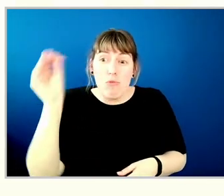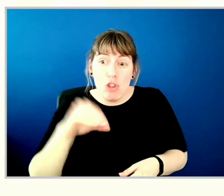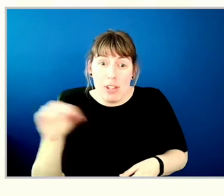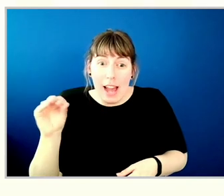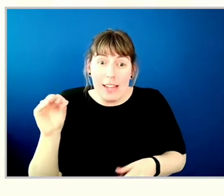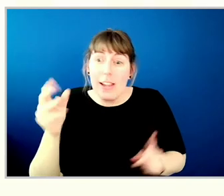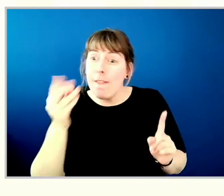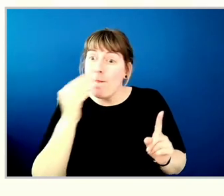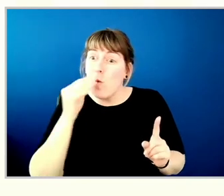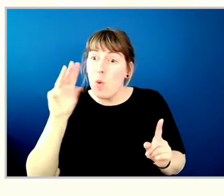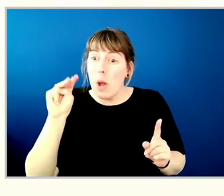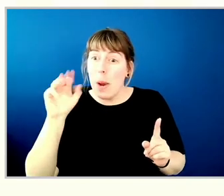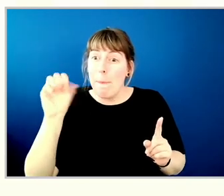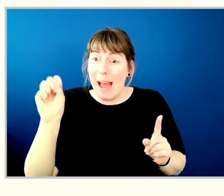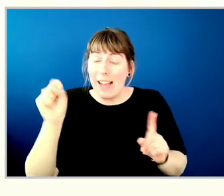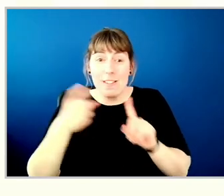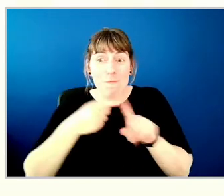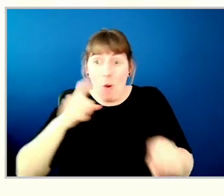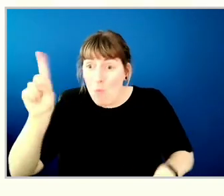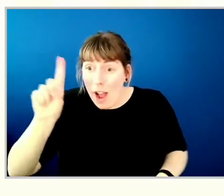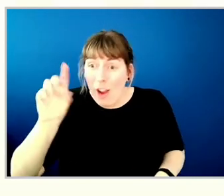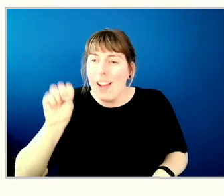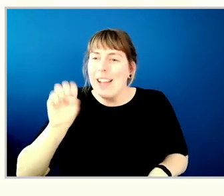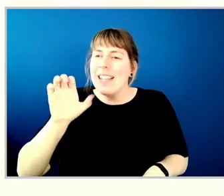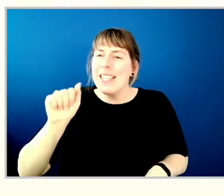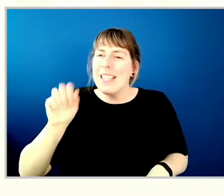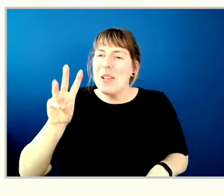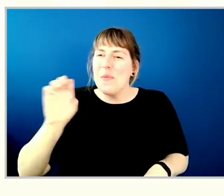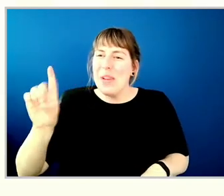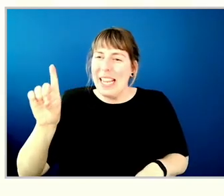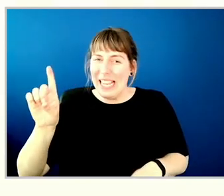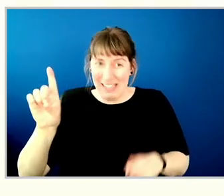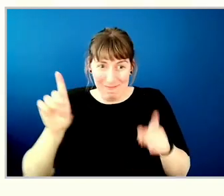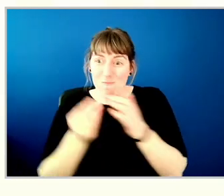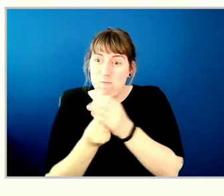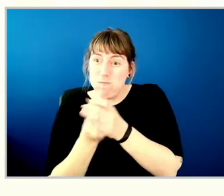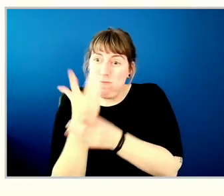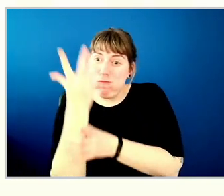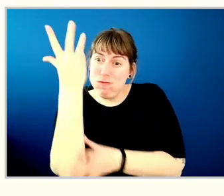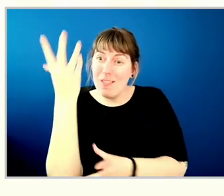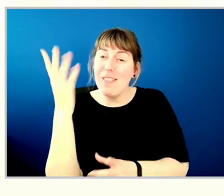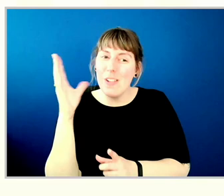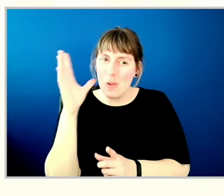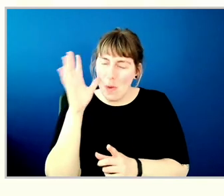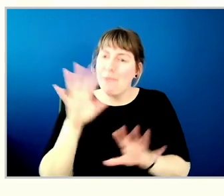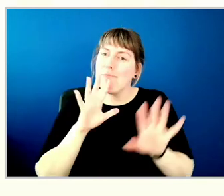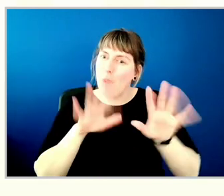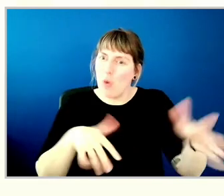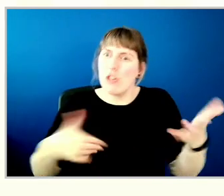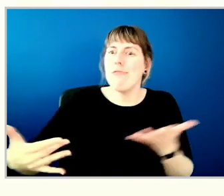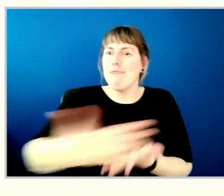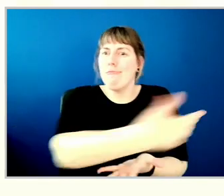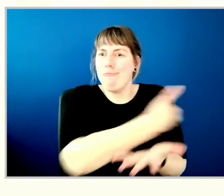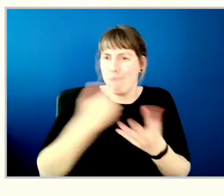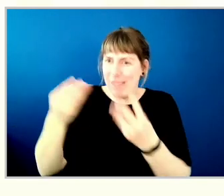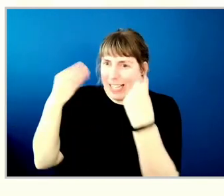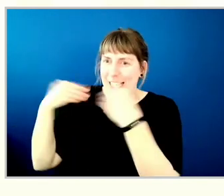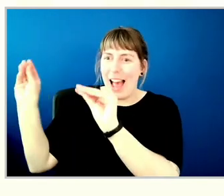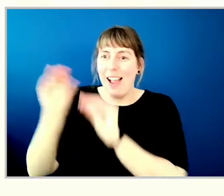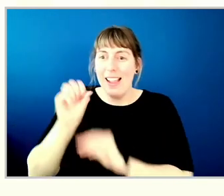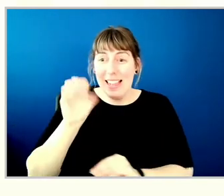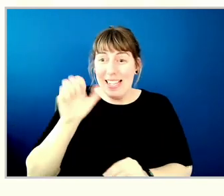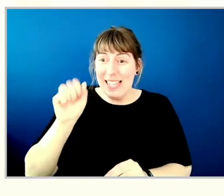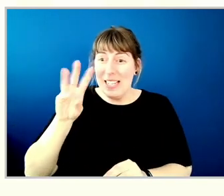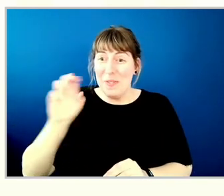should come from seaweed. Cascadia seaweed is growing to be the largest ocean cultivator of seaweed in North